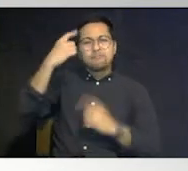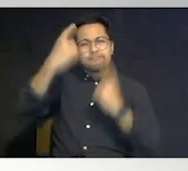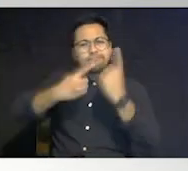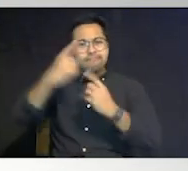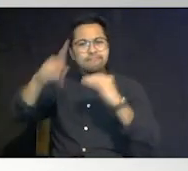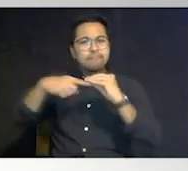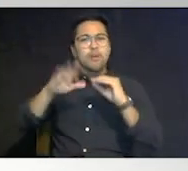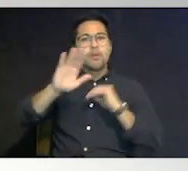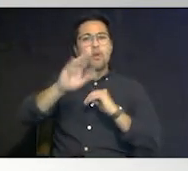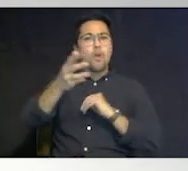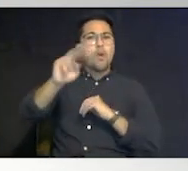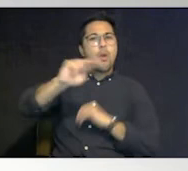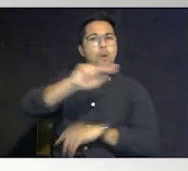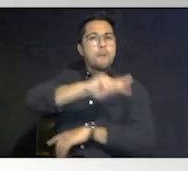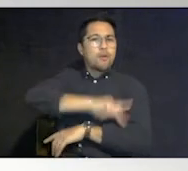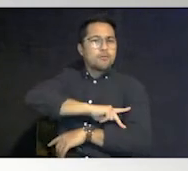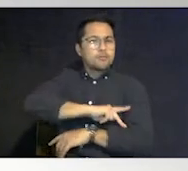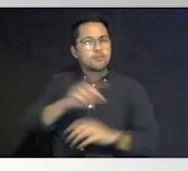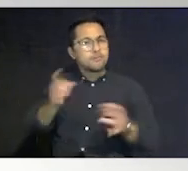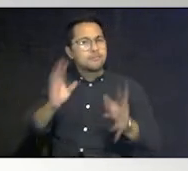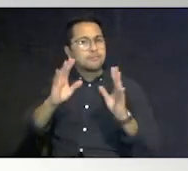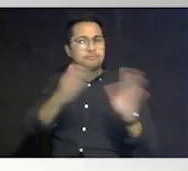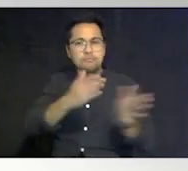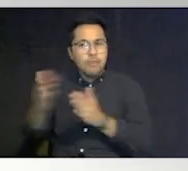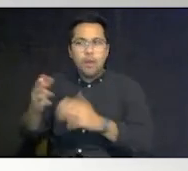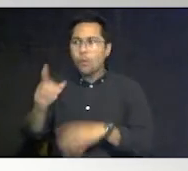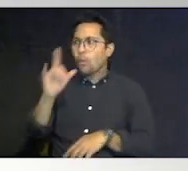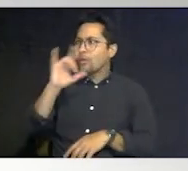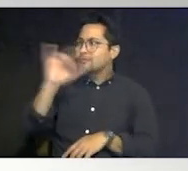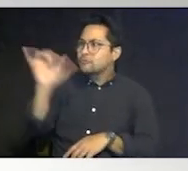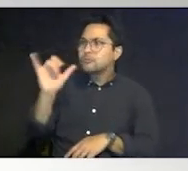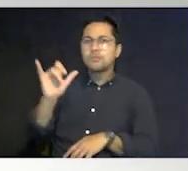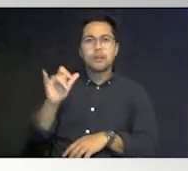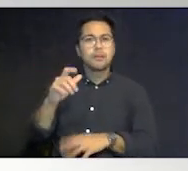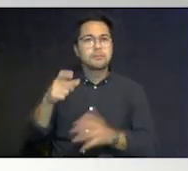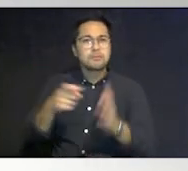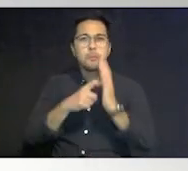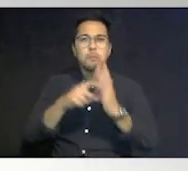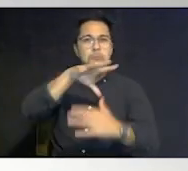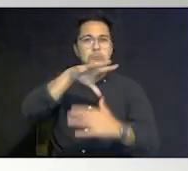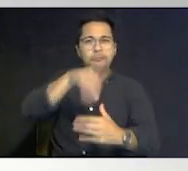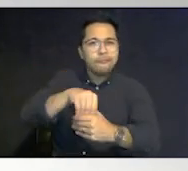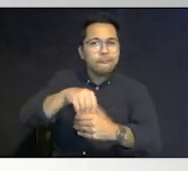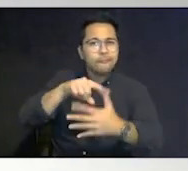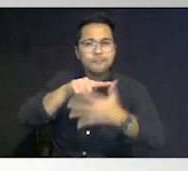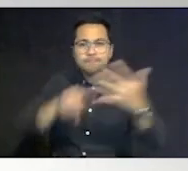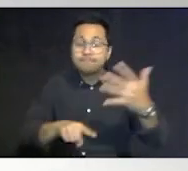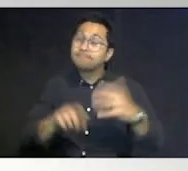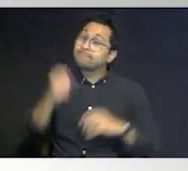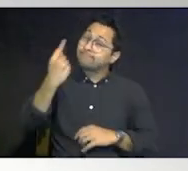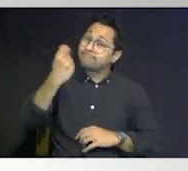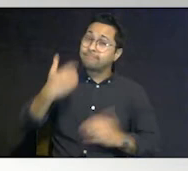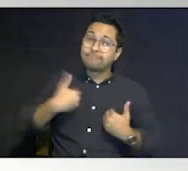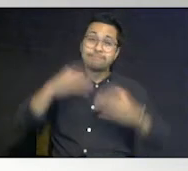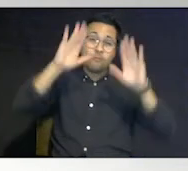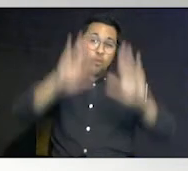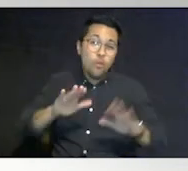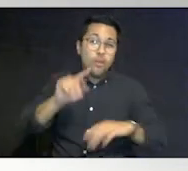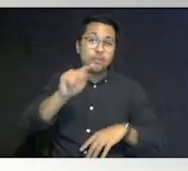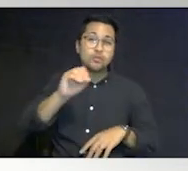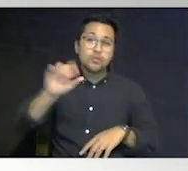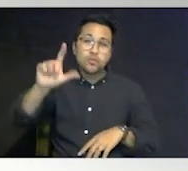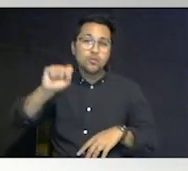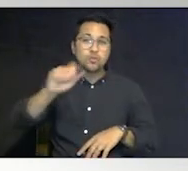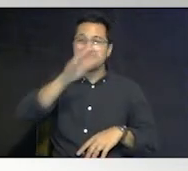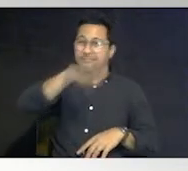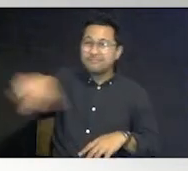disaster plan what does that look like what should be in it there's some great great tools out there about putting a